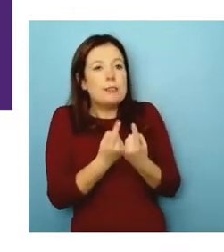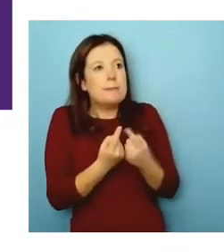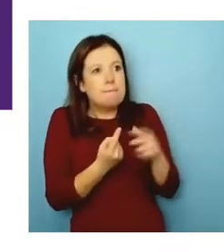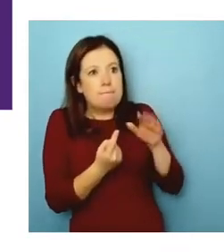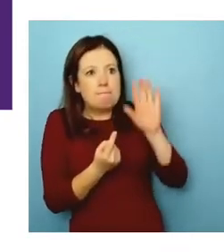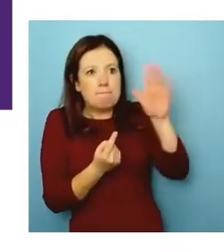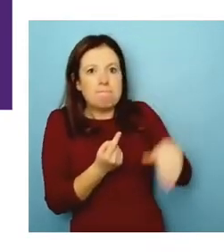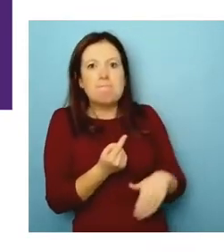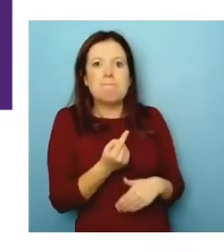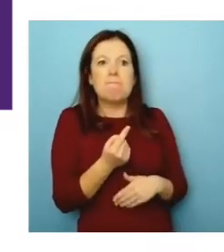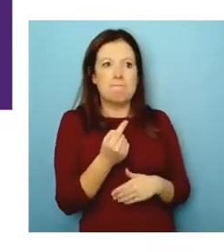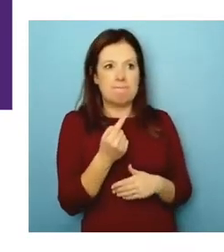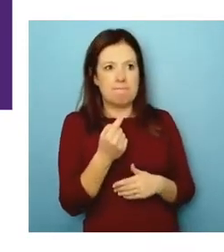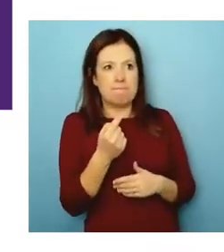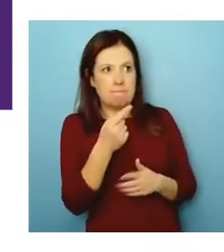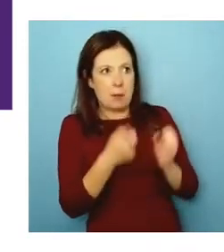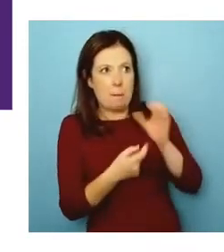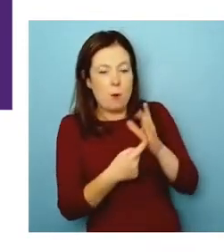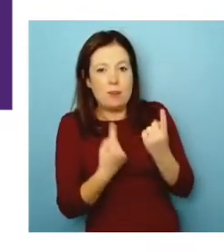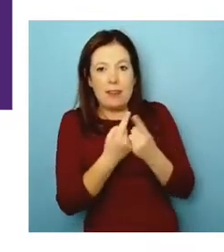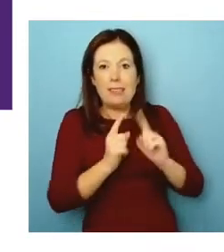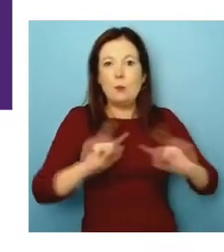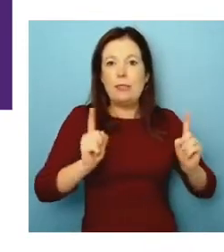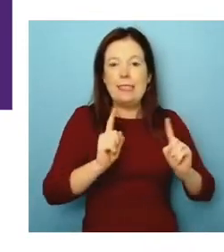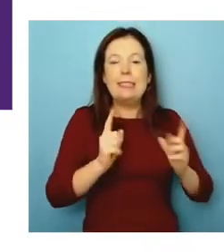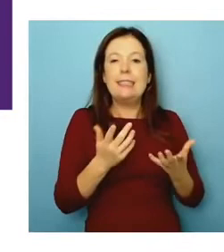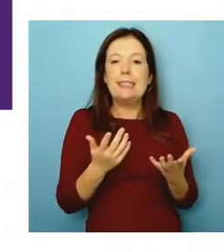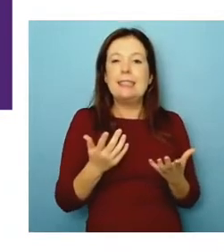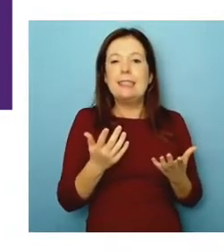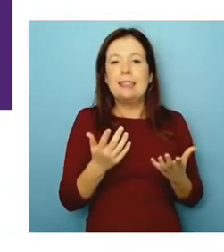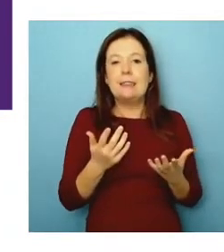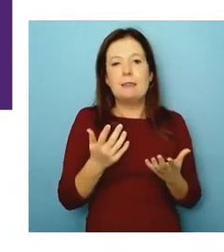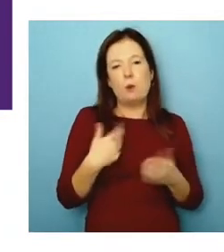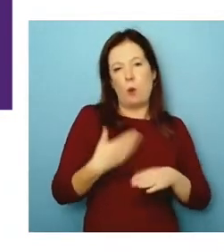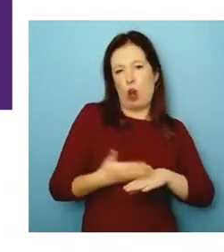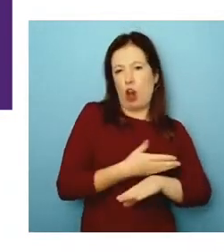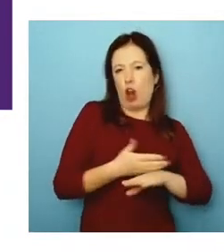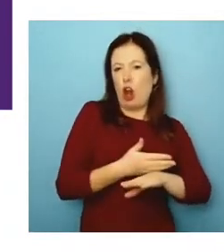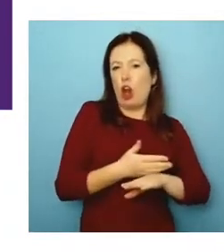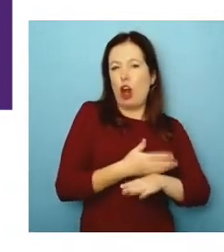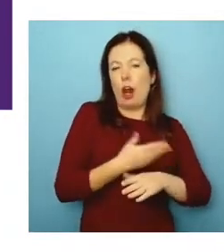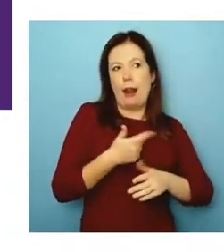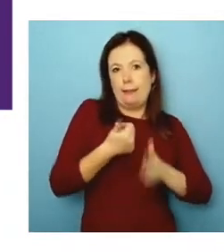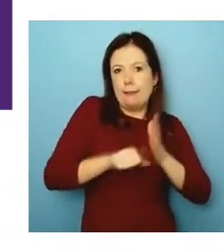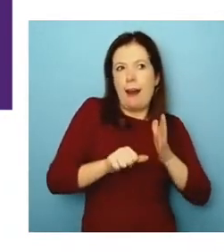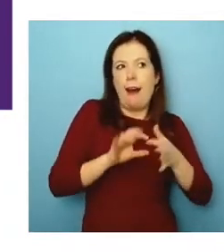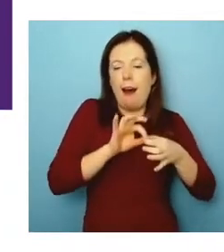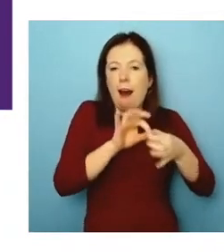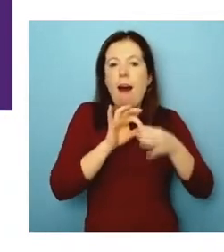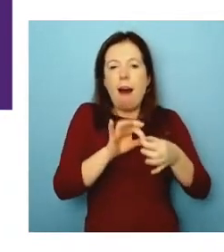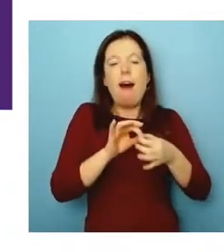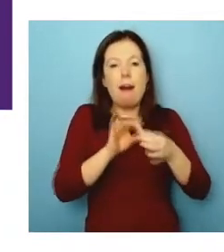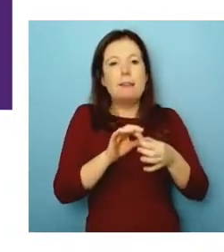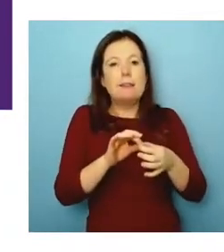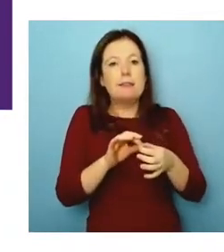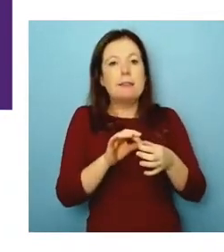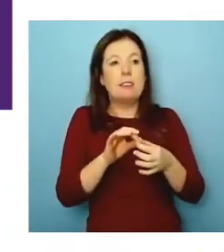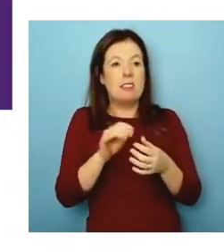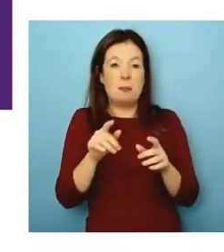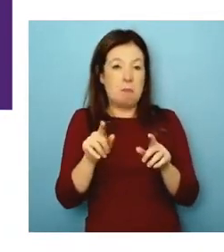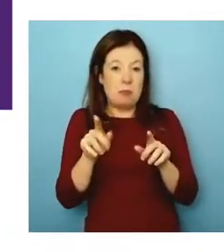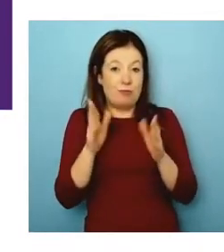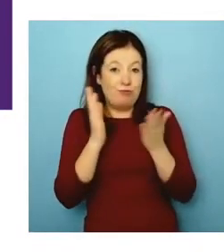let's look at what, what, what matters. So that was one of my early ones. And it's really interesting because this is the same way we talked about social media.